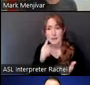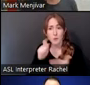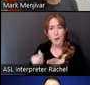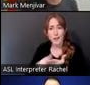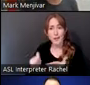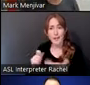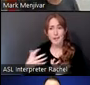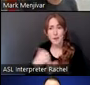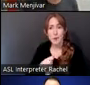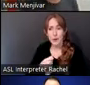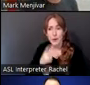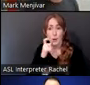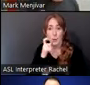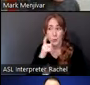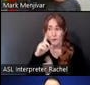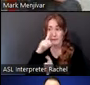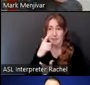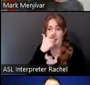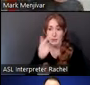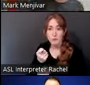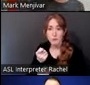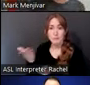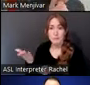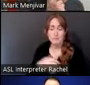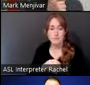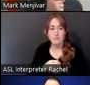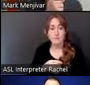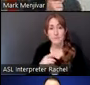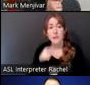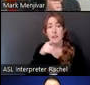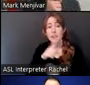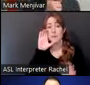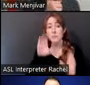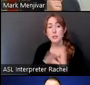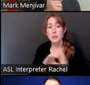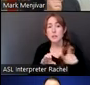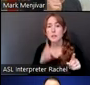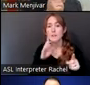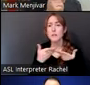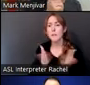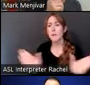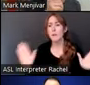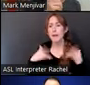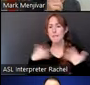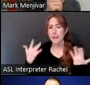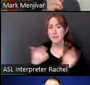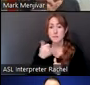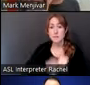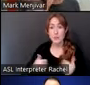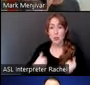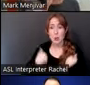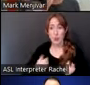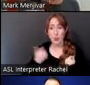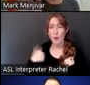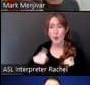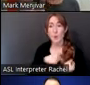become interested in that. And then for the public event, which you're seeing a photograph here, what each youth was invited to do was to select an